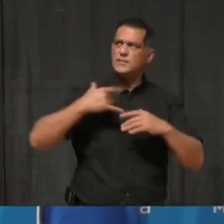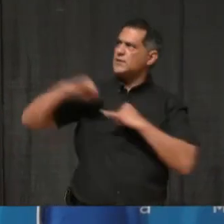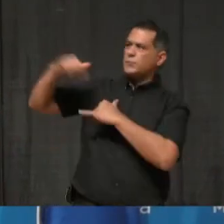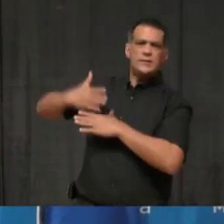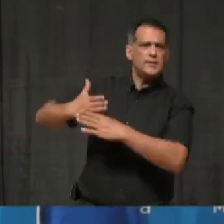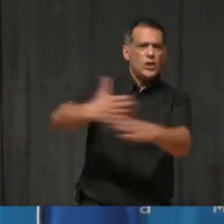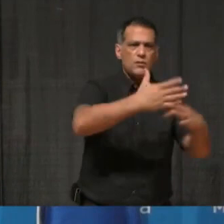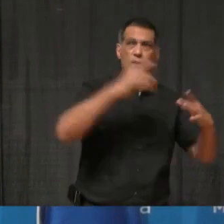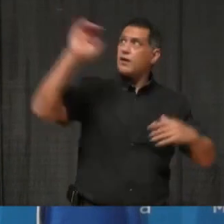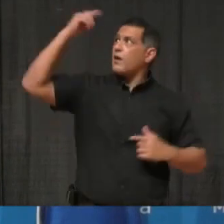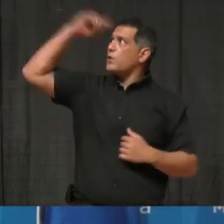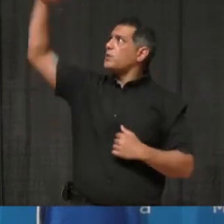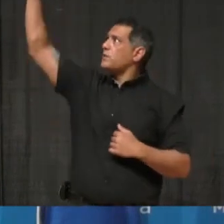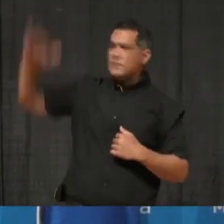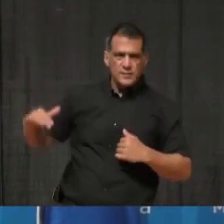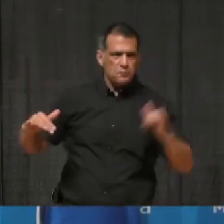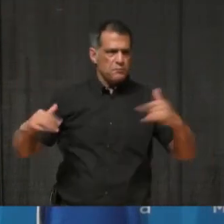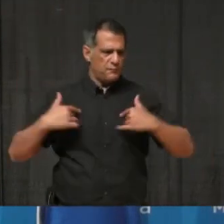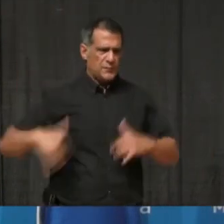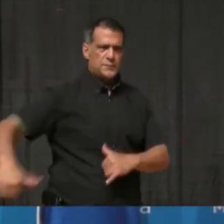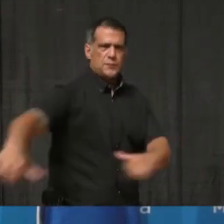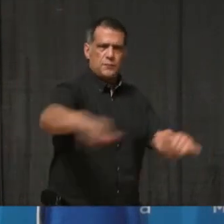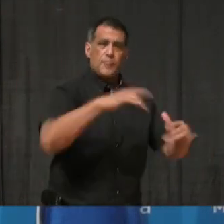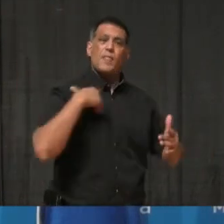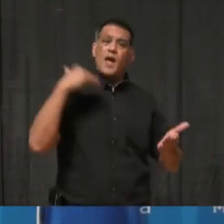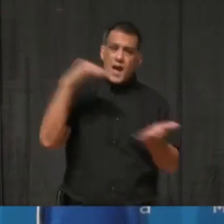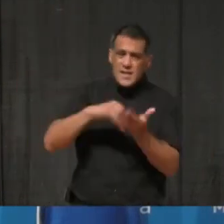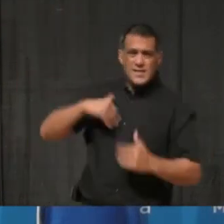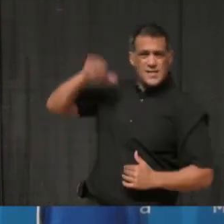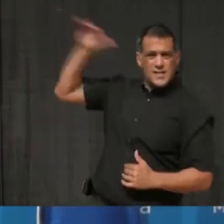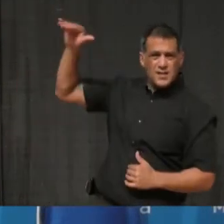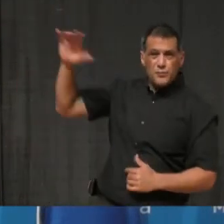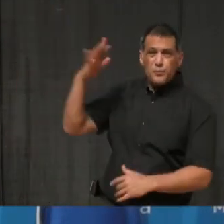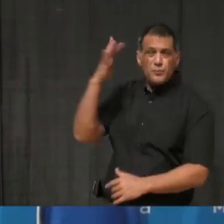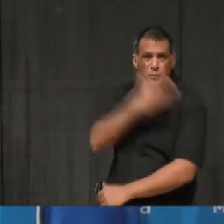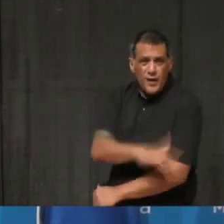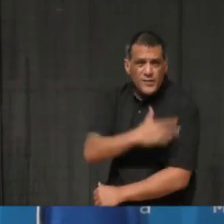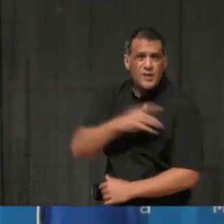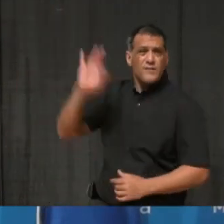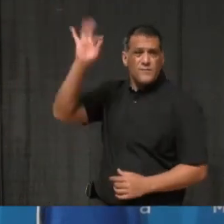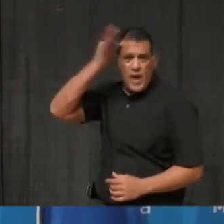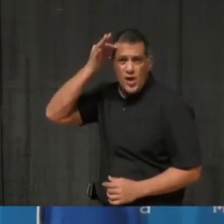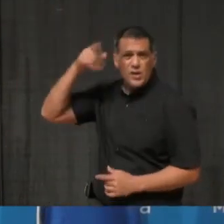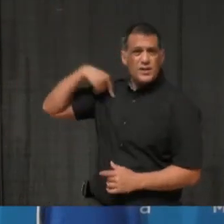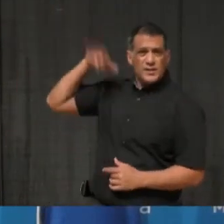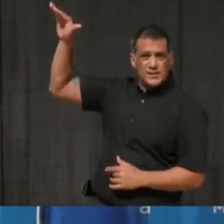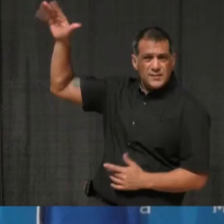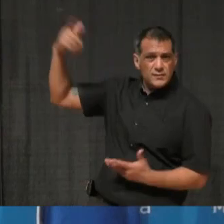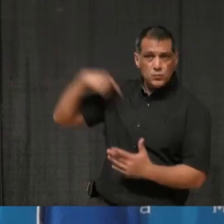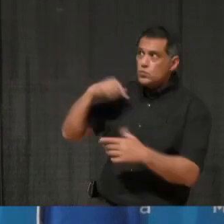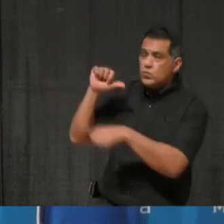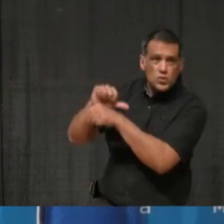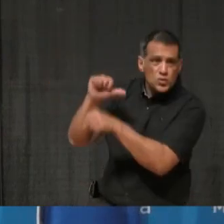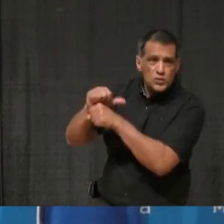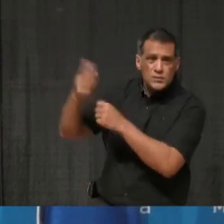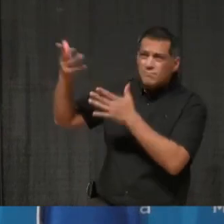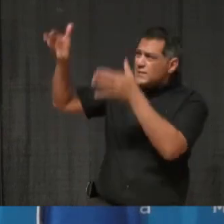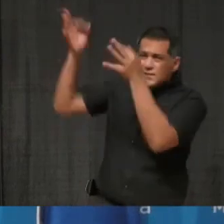I once again urge the province and the federal government to figure out a solution to this as soon as possible.